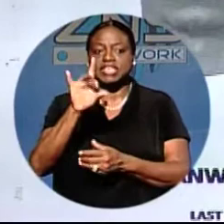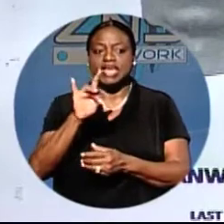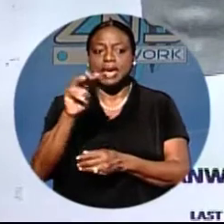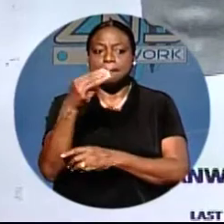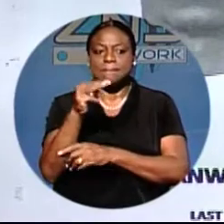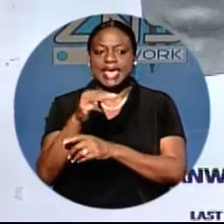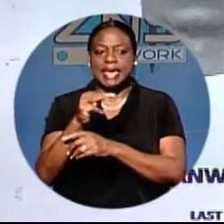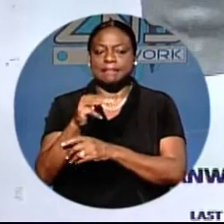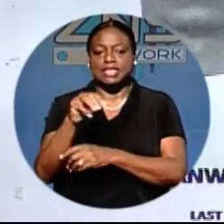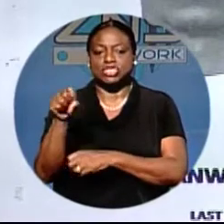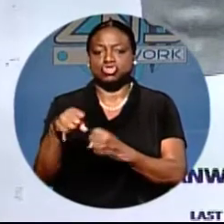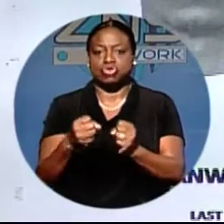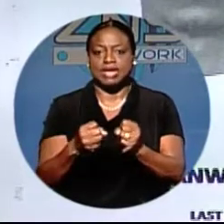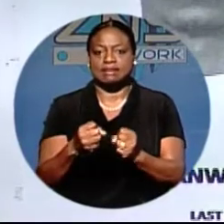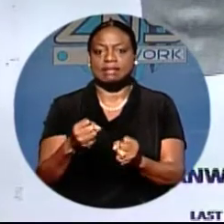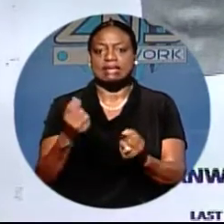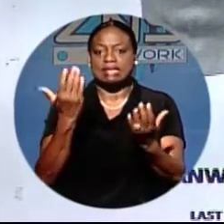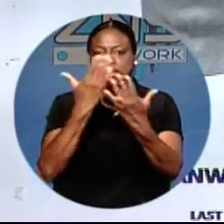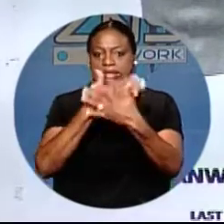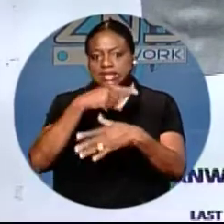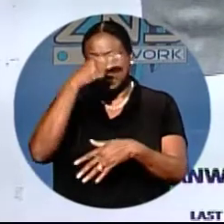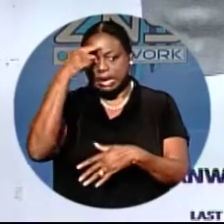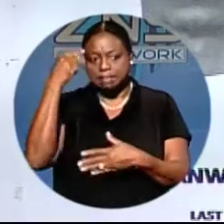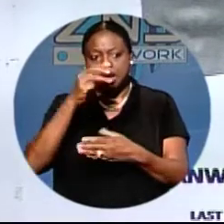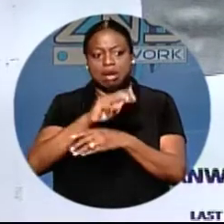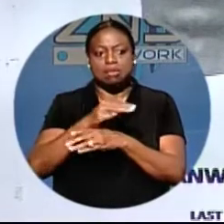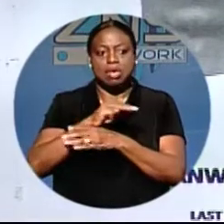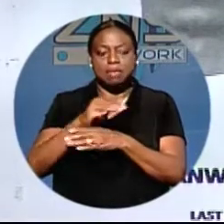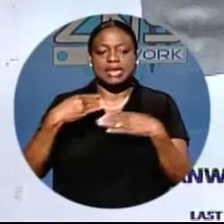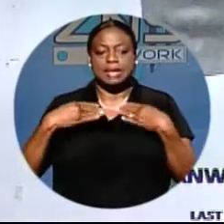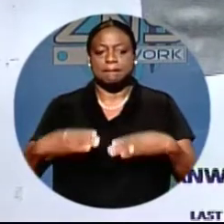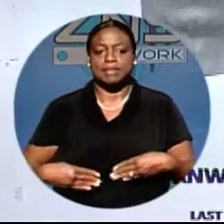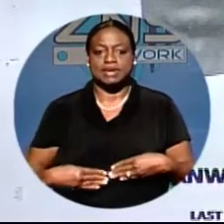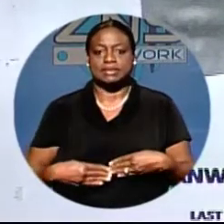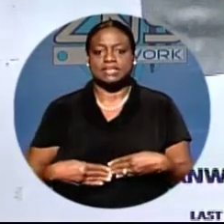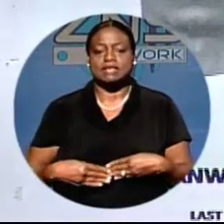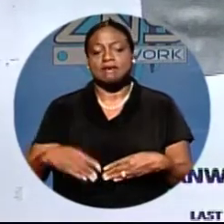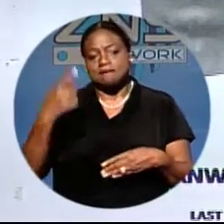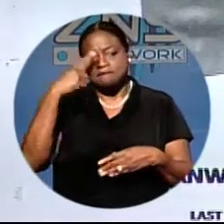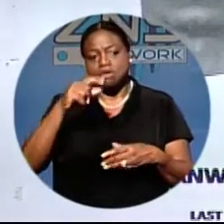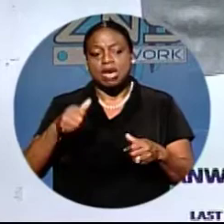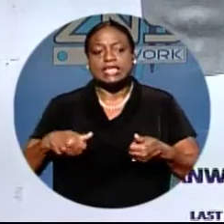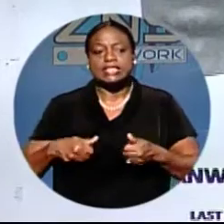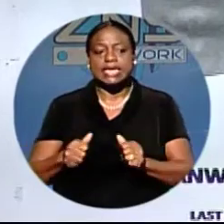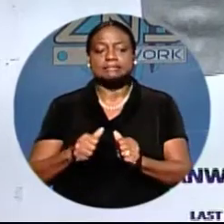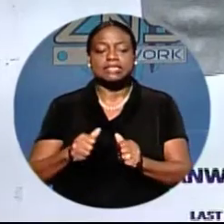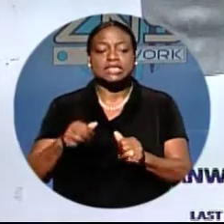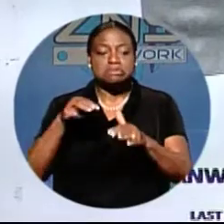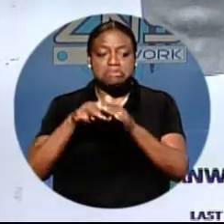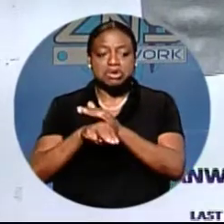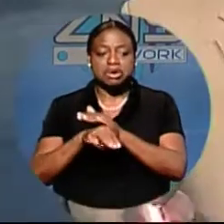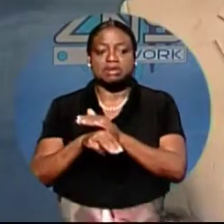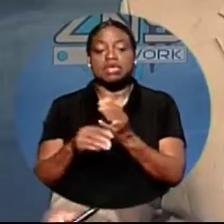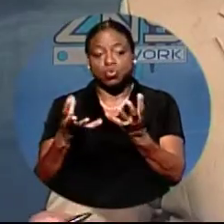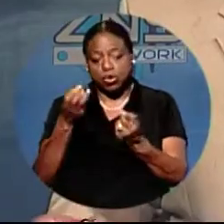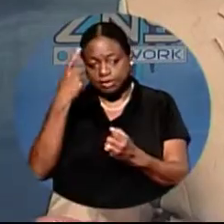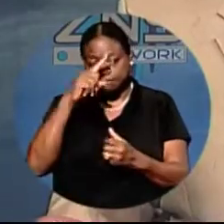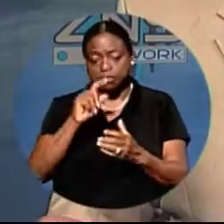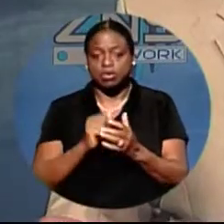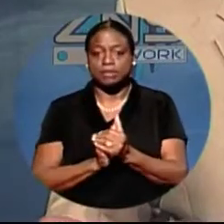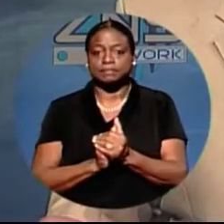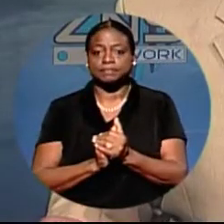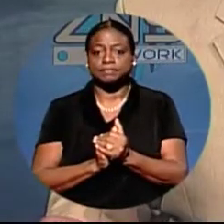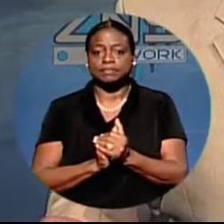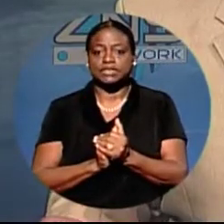brown complexion, 5 feet 8 inches, and medium build. He's wanted for attempted murder of a couple shot recently. Well,